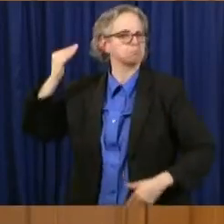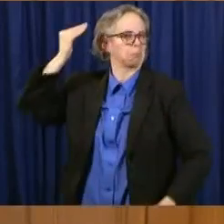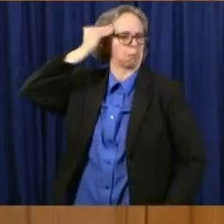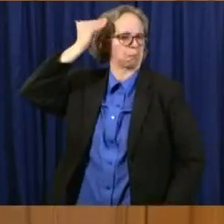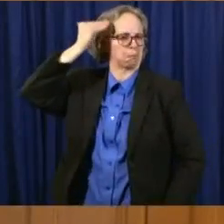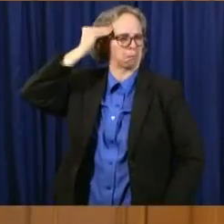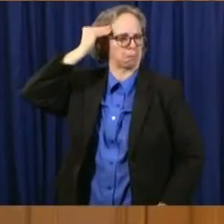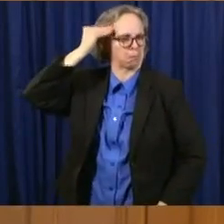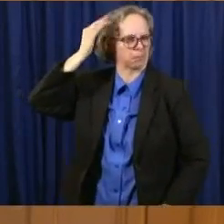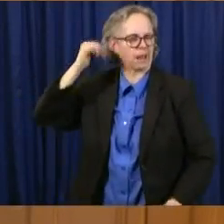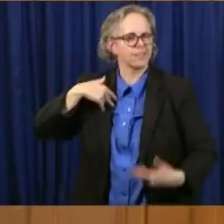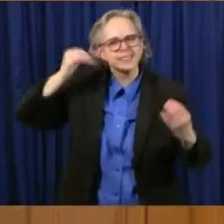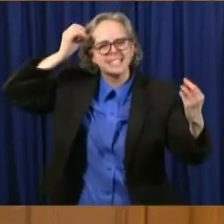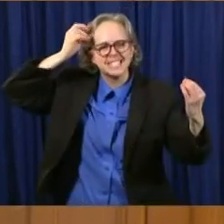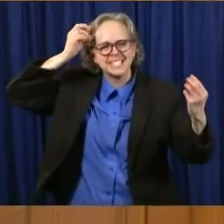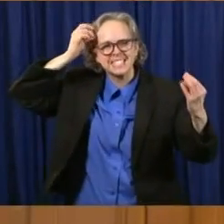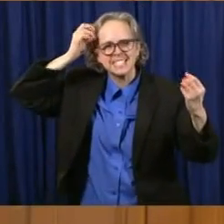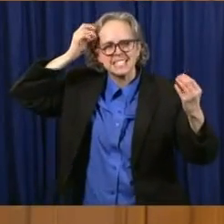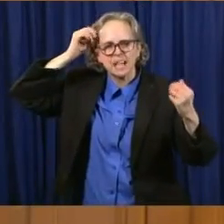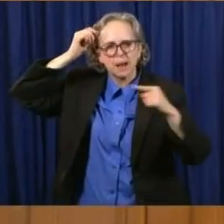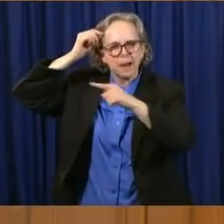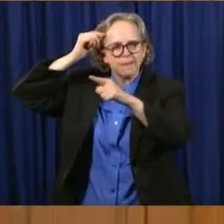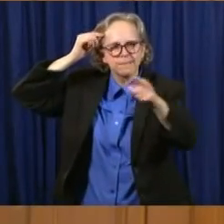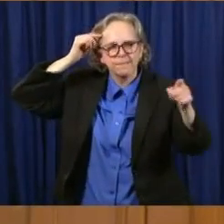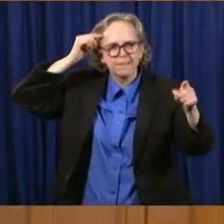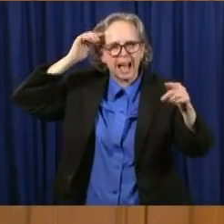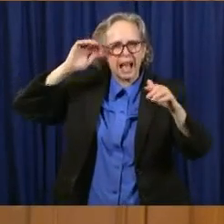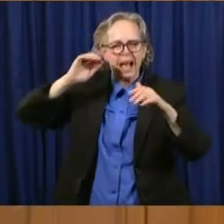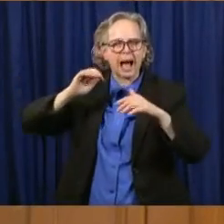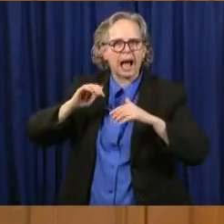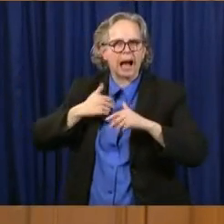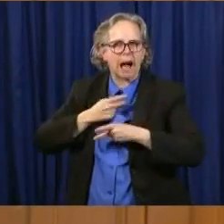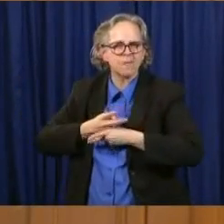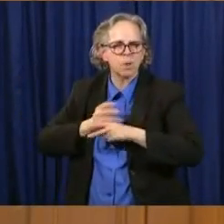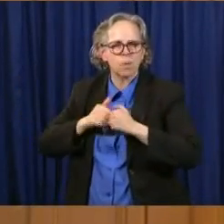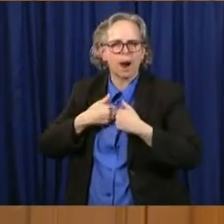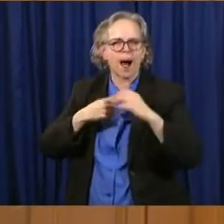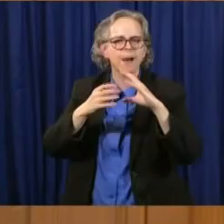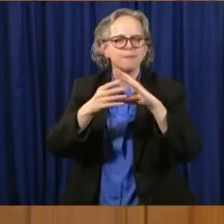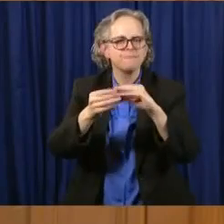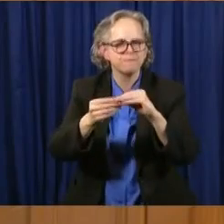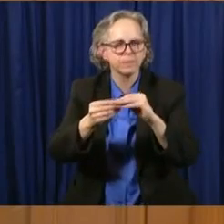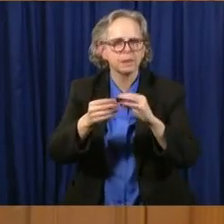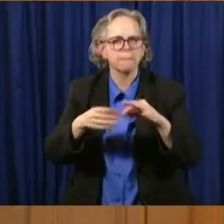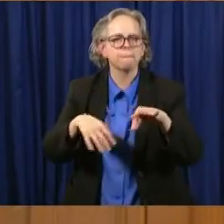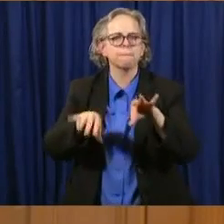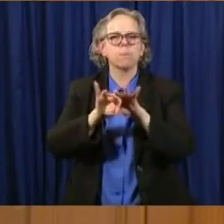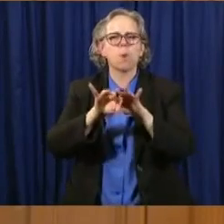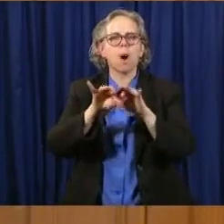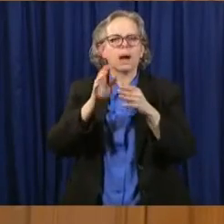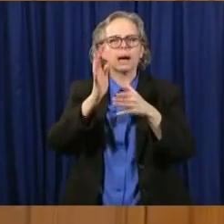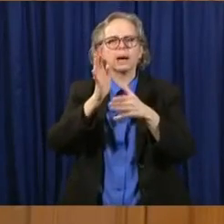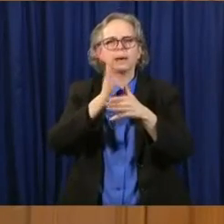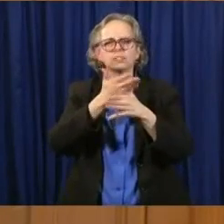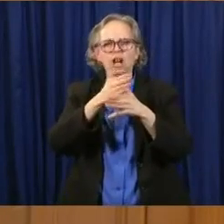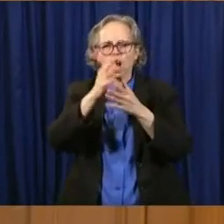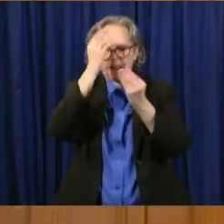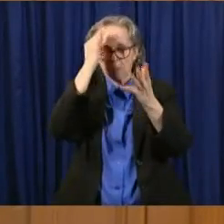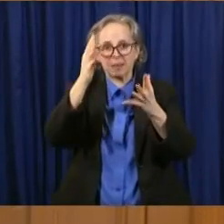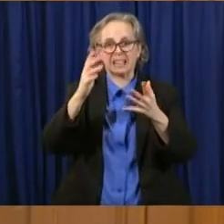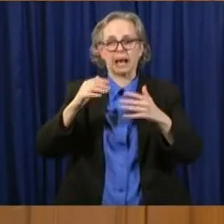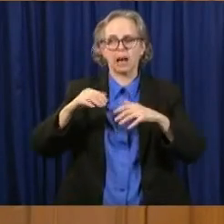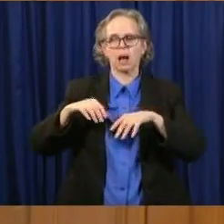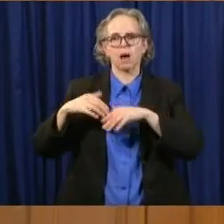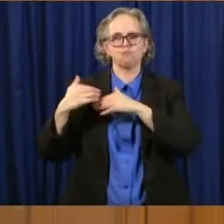I think it's so important that we are responsible in how we share our information. So we have had all